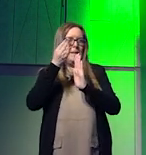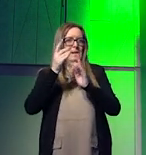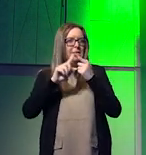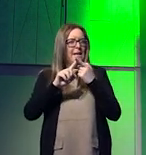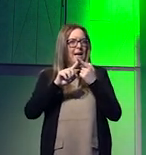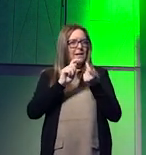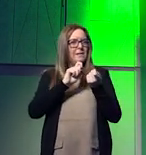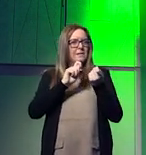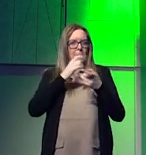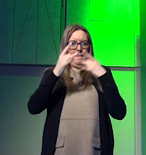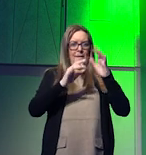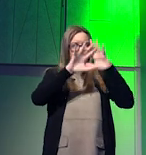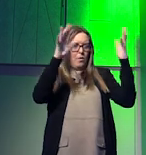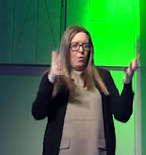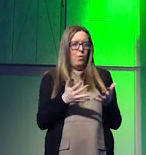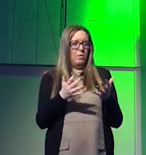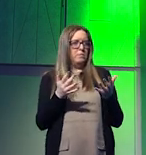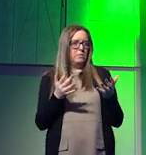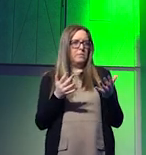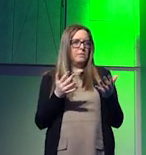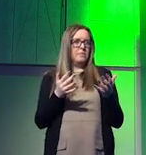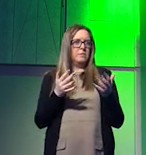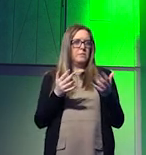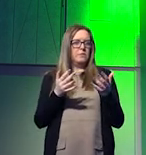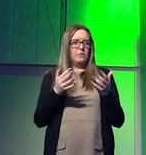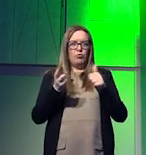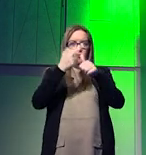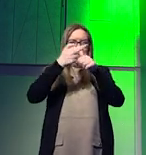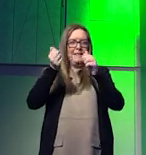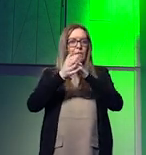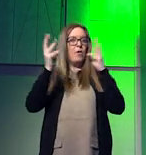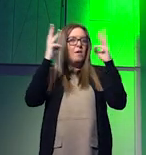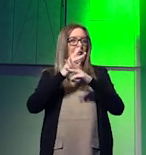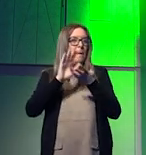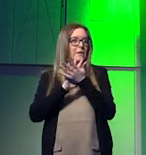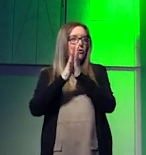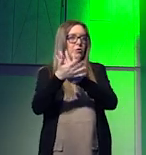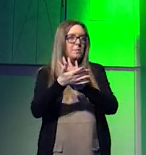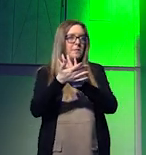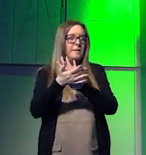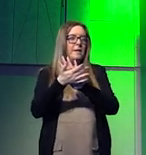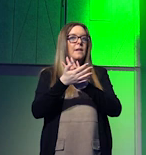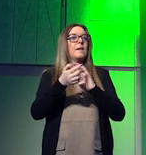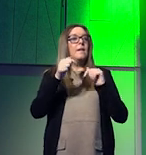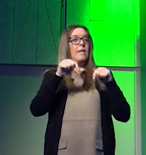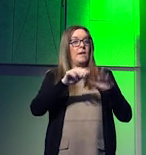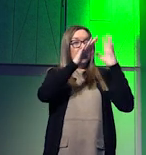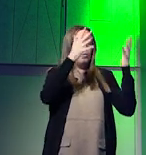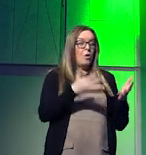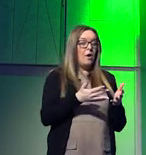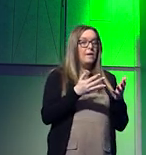a world geared essentially for climate disruptions. And in this world, within this Europe, there are certain